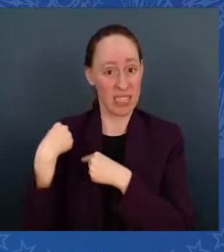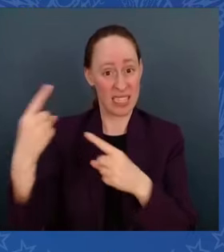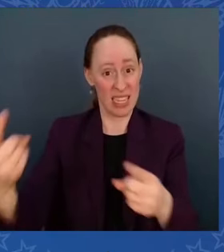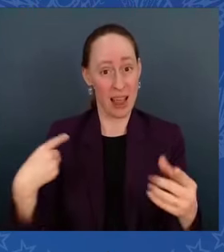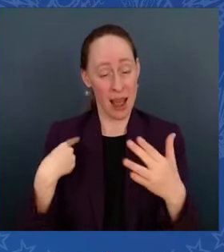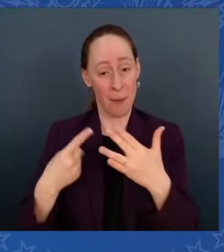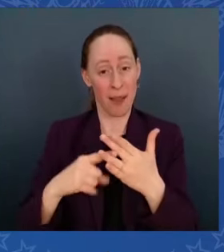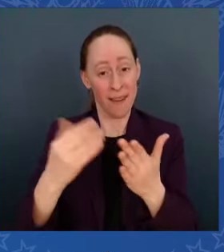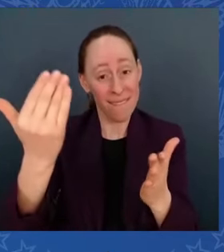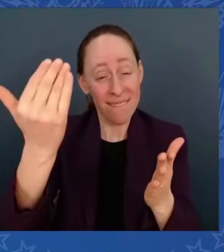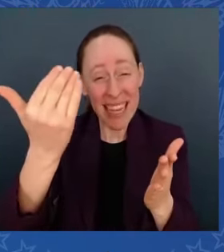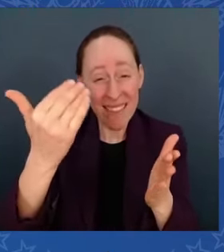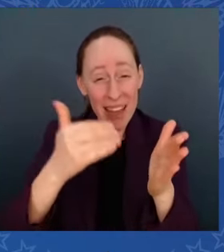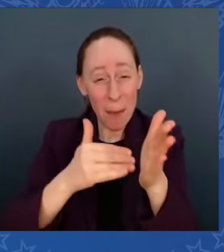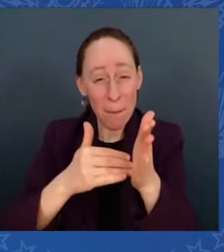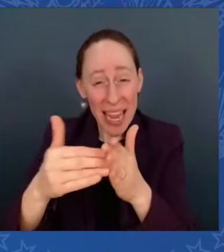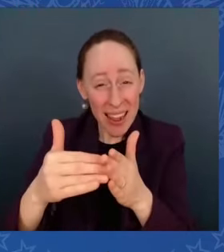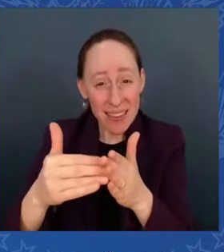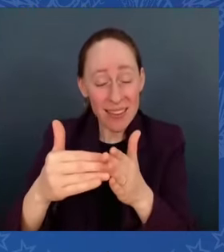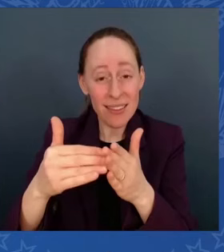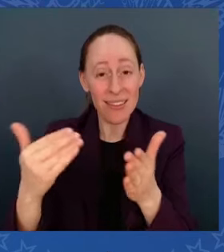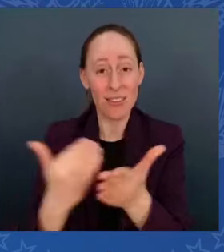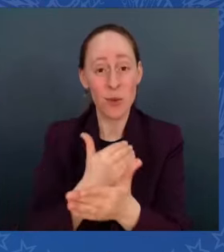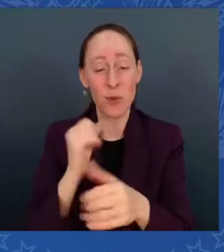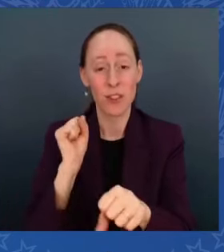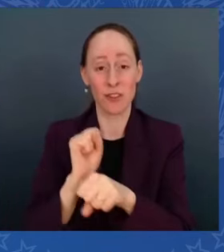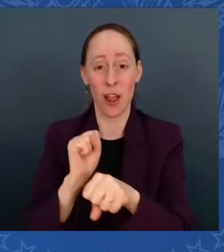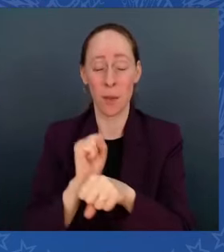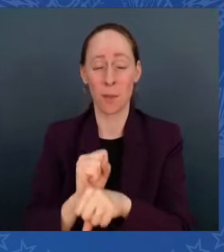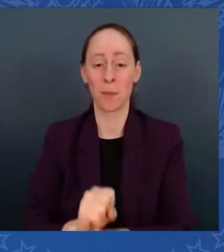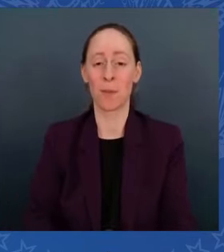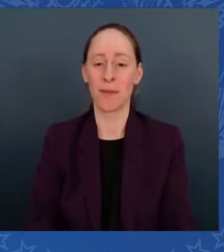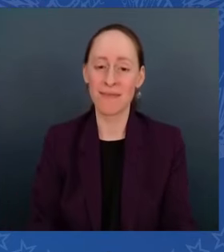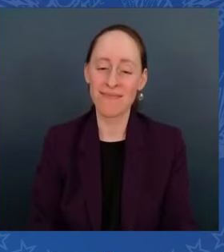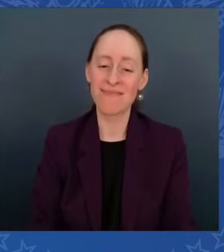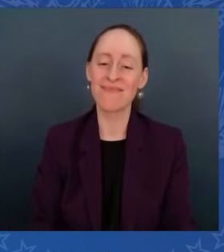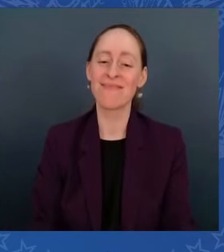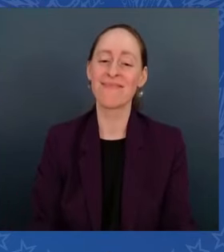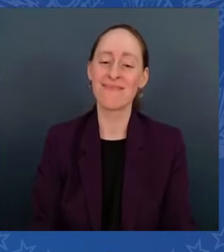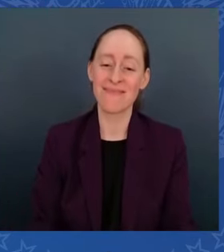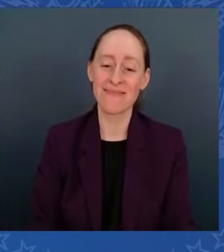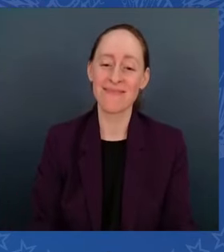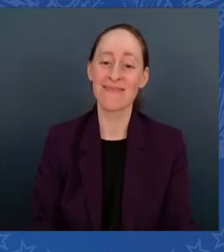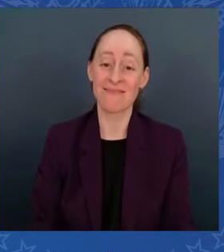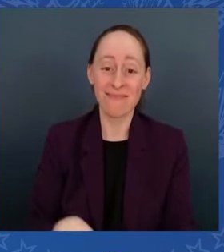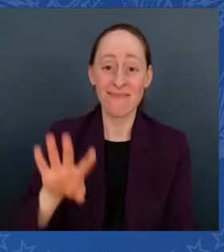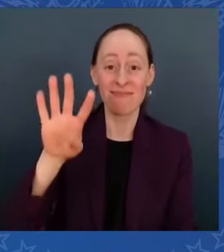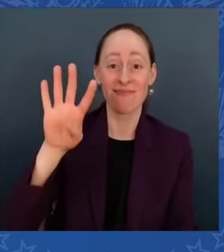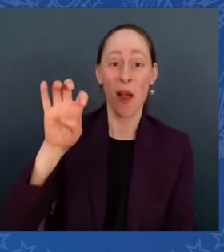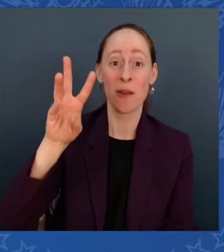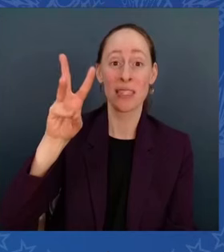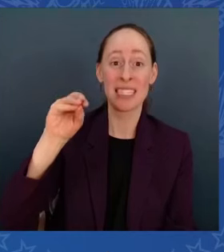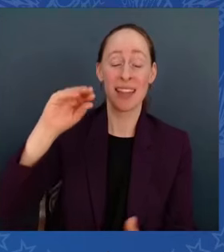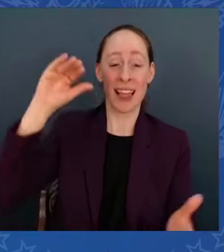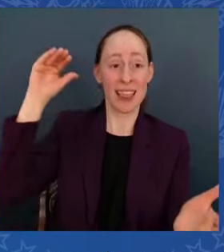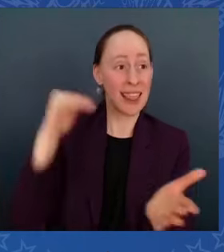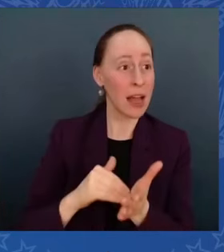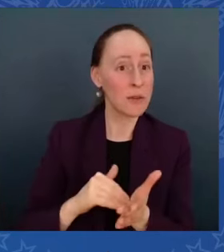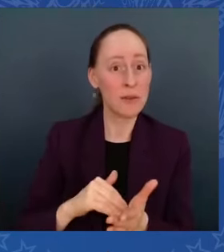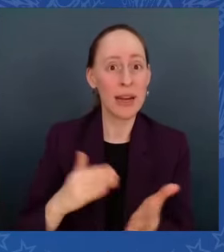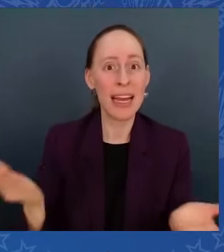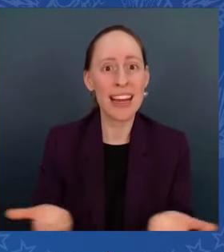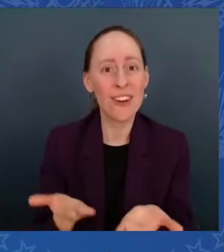including 460,000 right here in North Carolina.